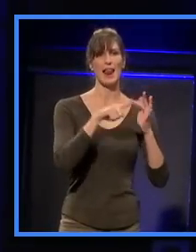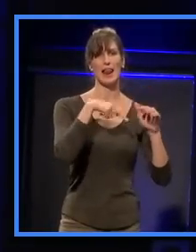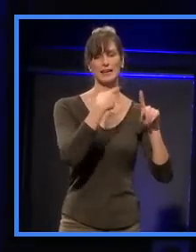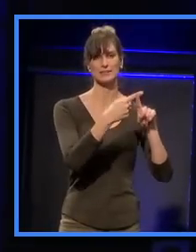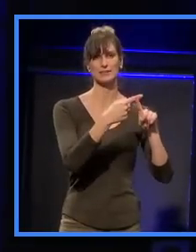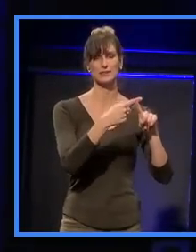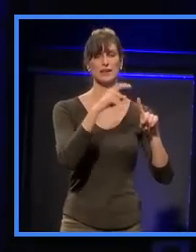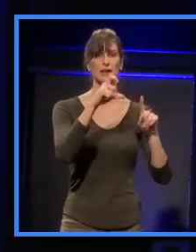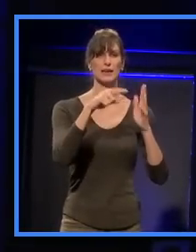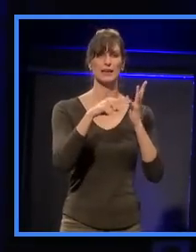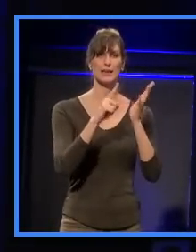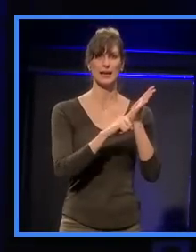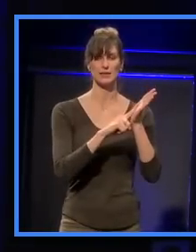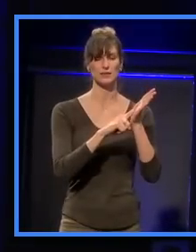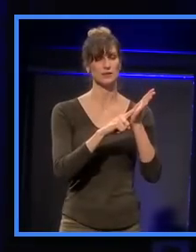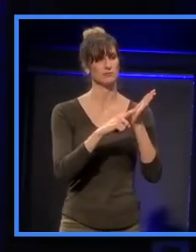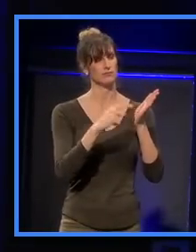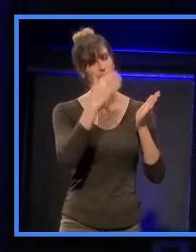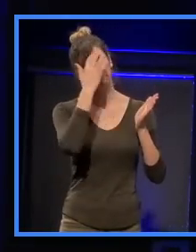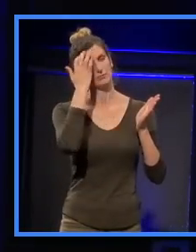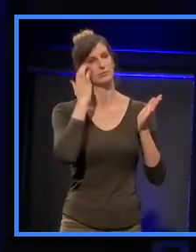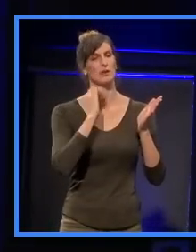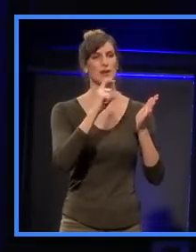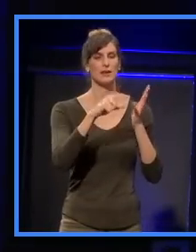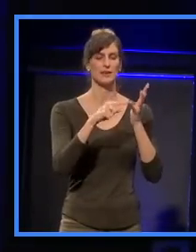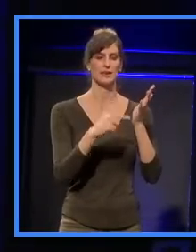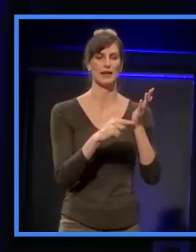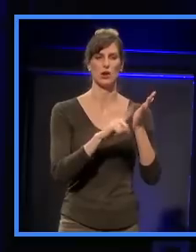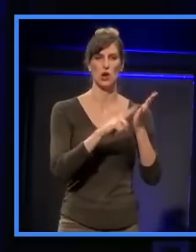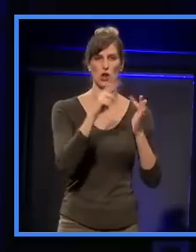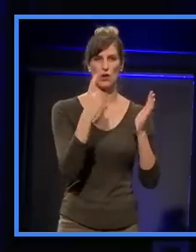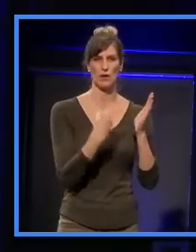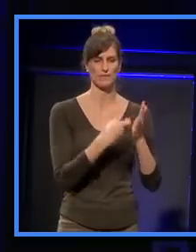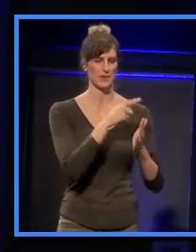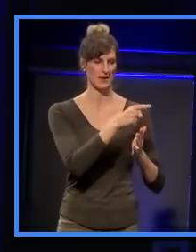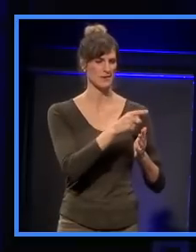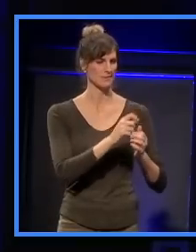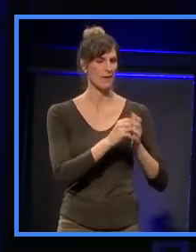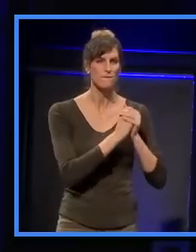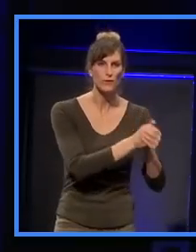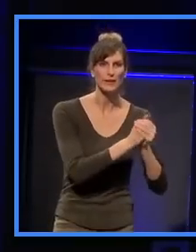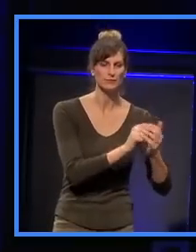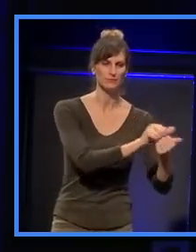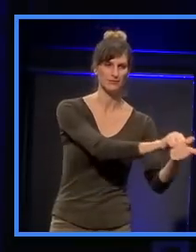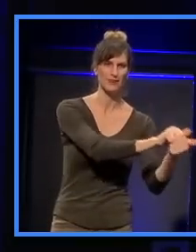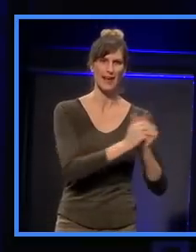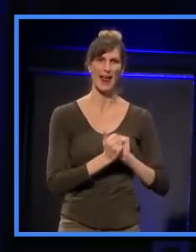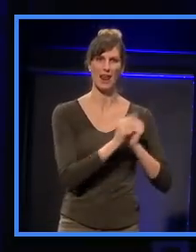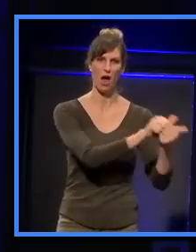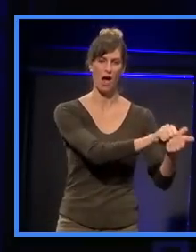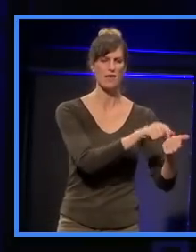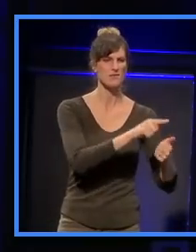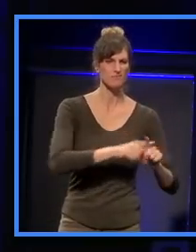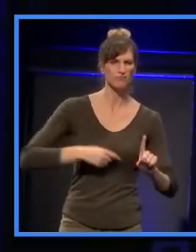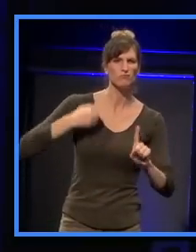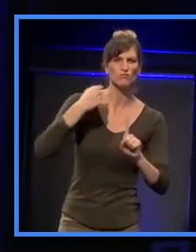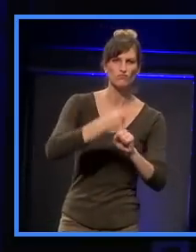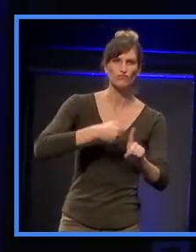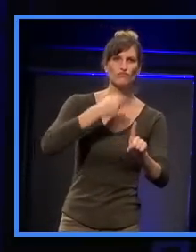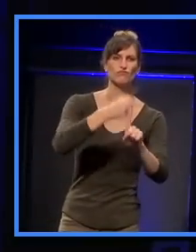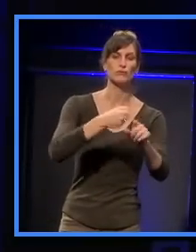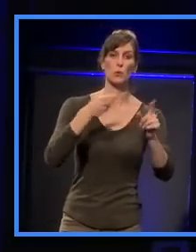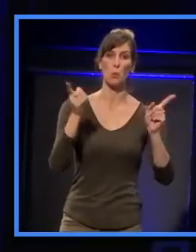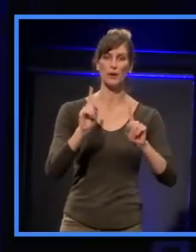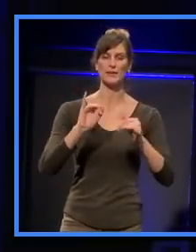a friend, an ally, a champion around sustainability for many, many years. And, in fact, 20 years in the profession.